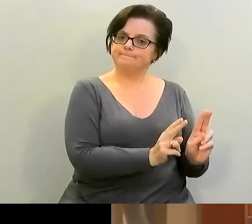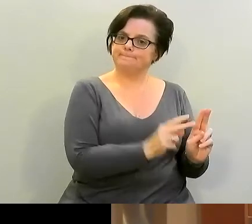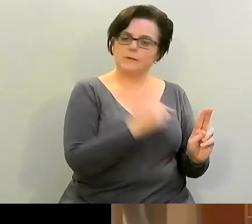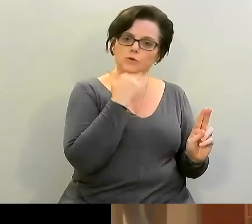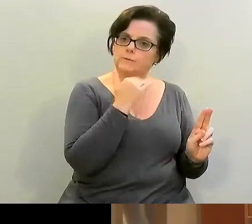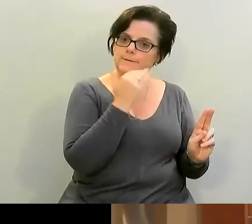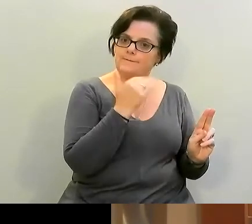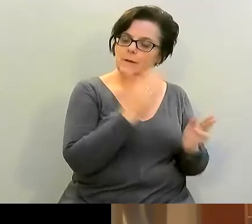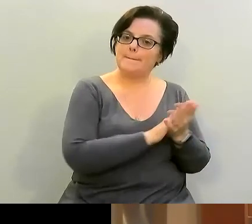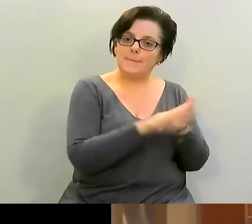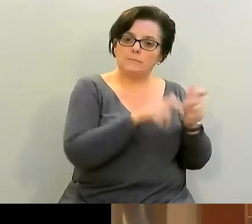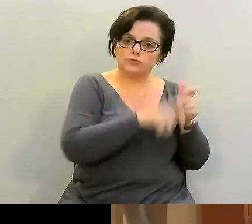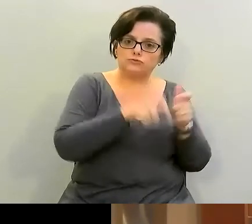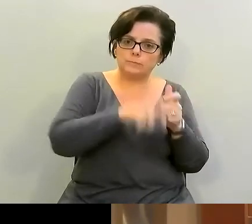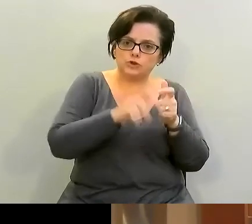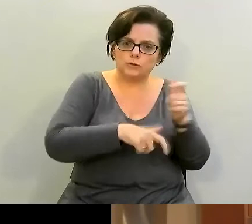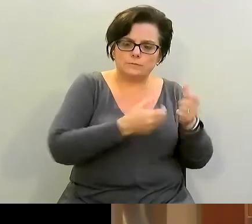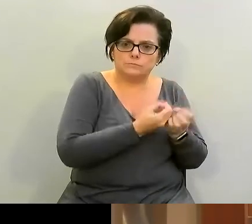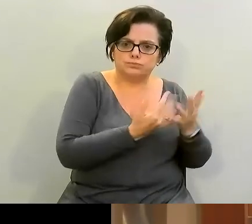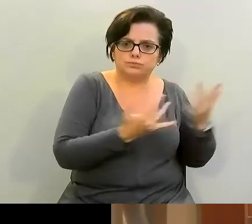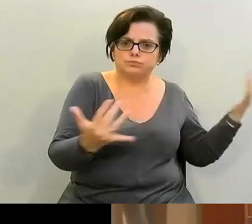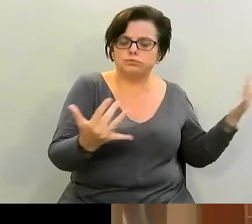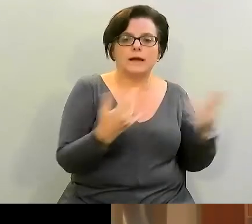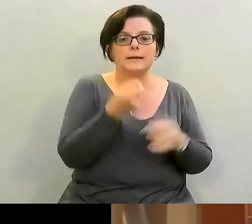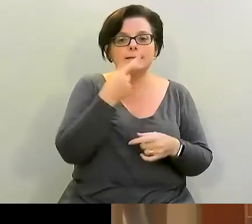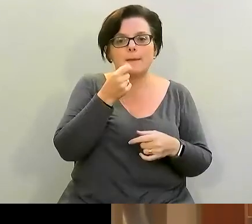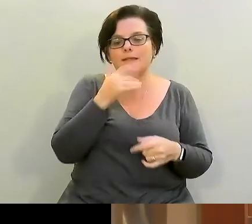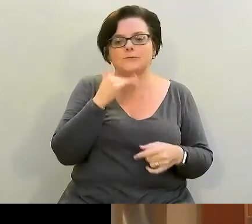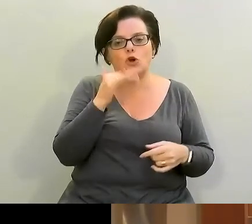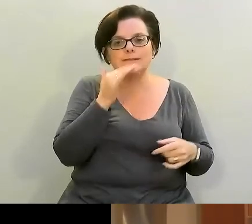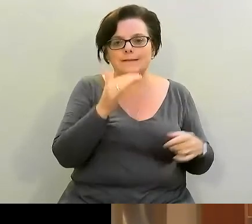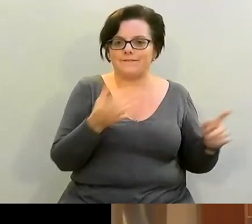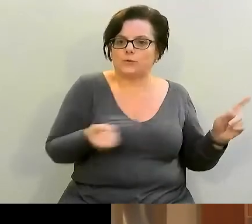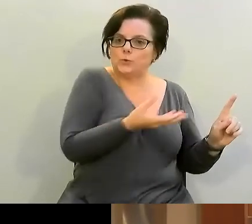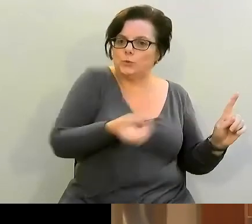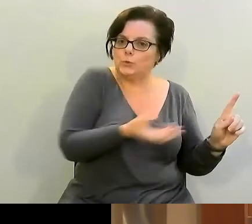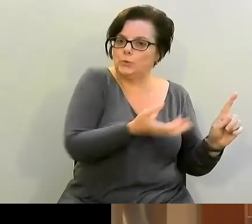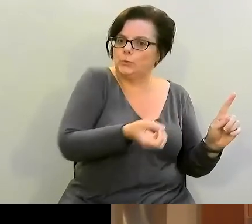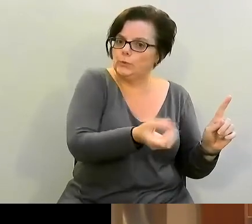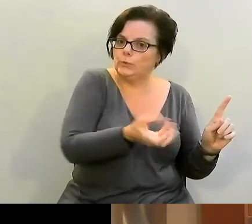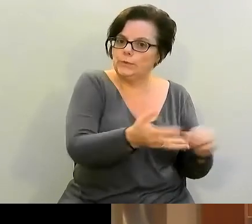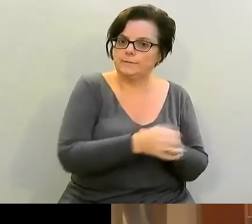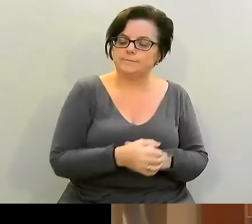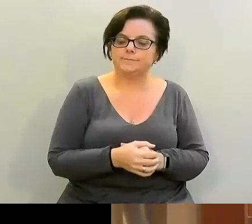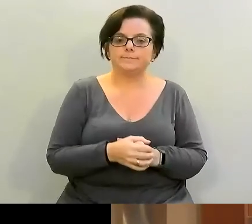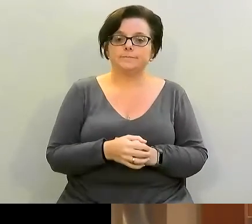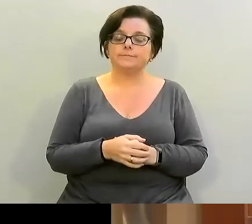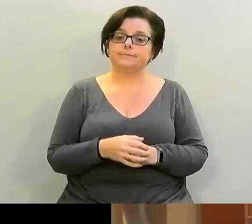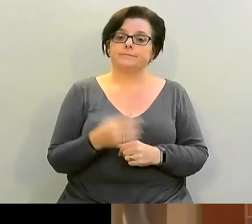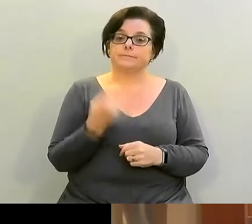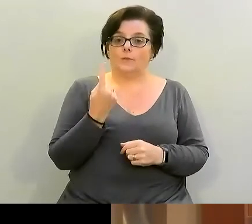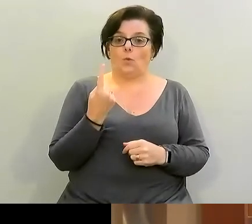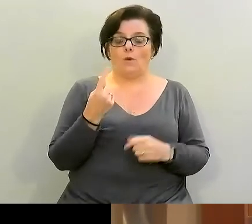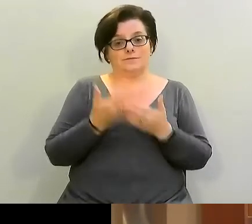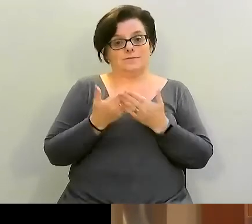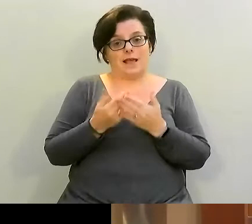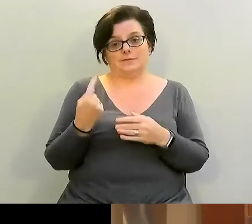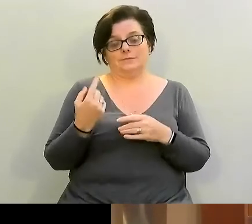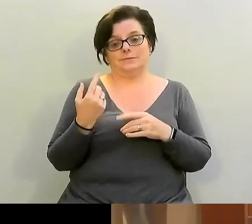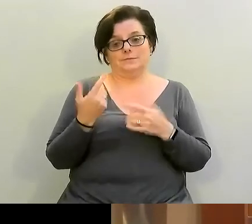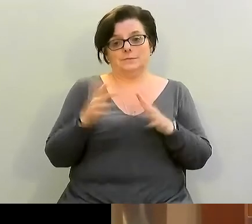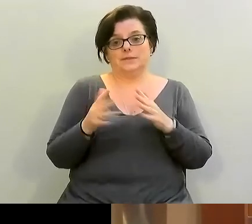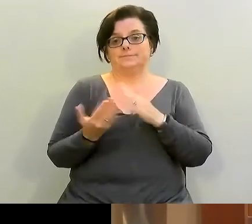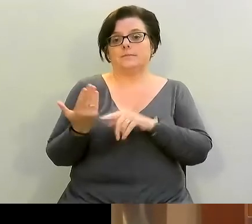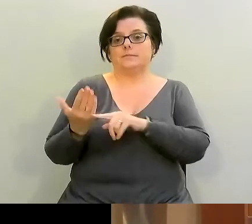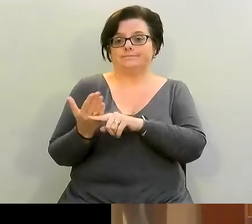prescriptions for this medication and lastly one study completed earlier this year by the american